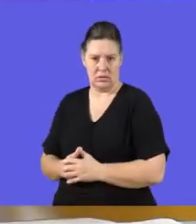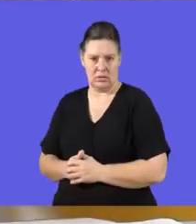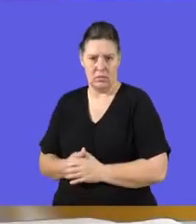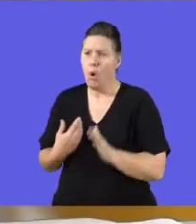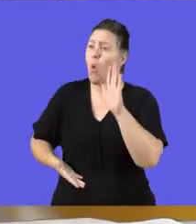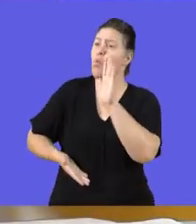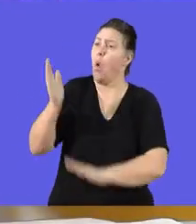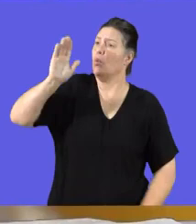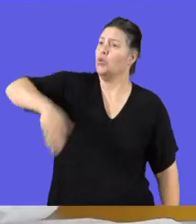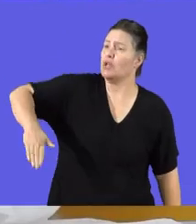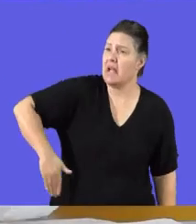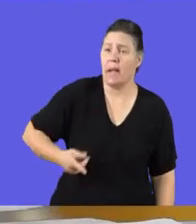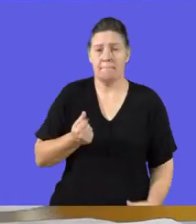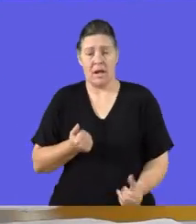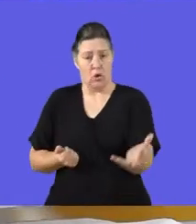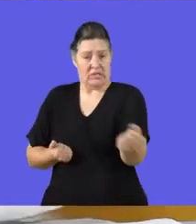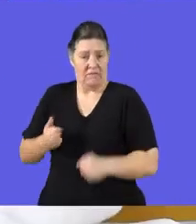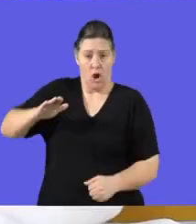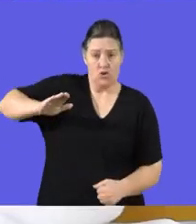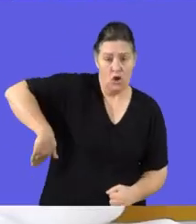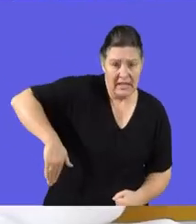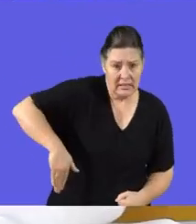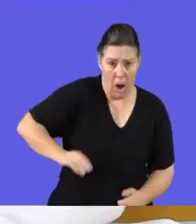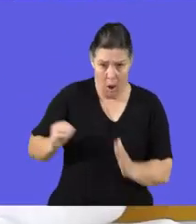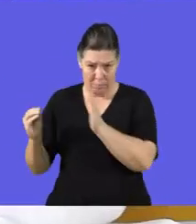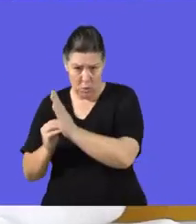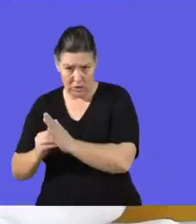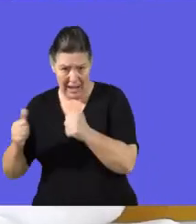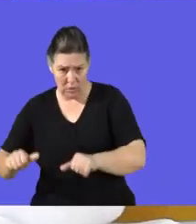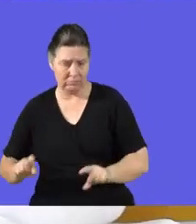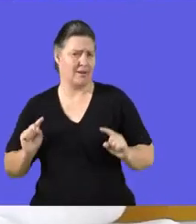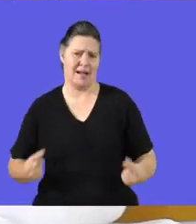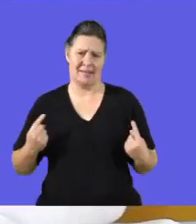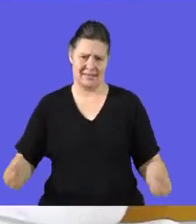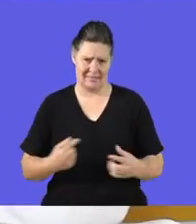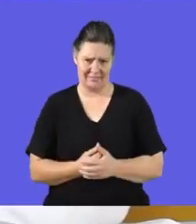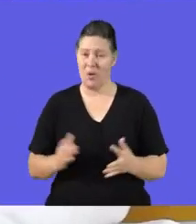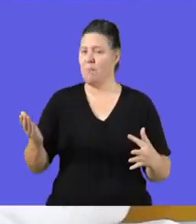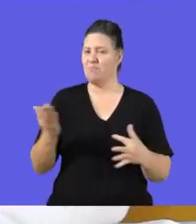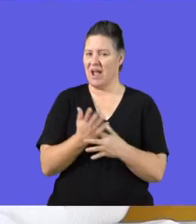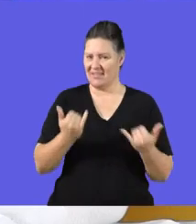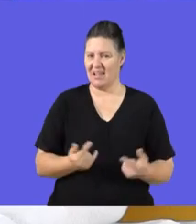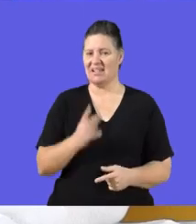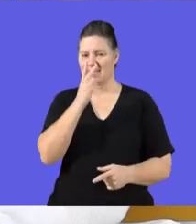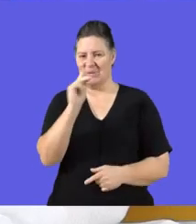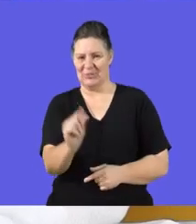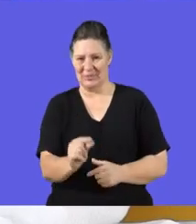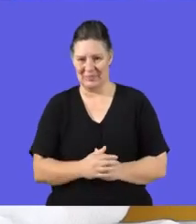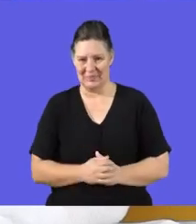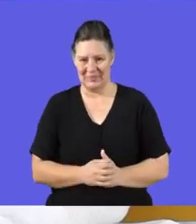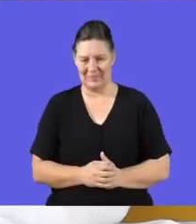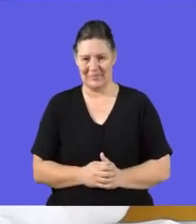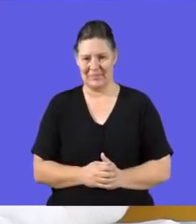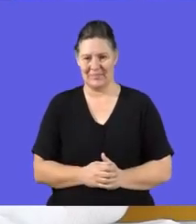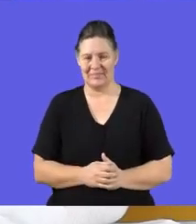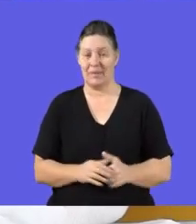we have not even gone to the place to make the sales. Tell us, we're to go for a quick ad break. I'm going to see you